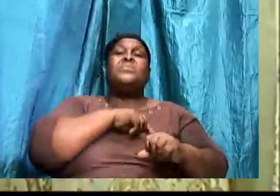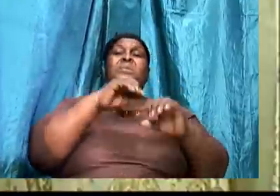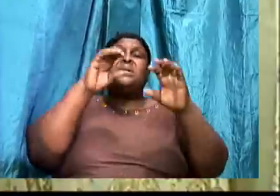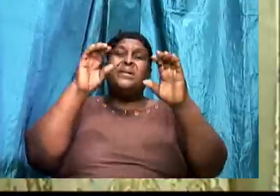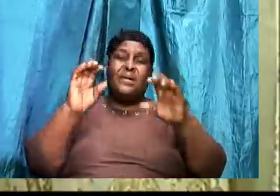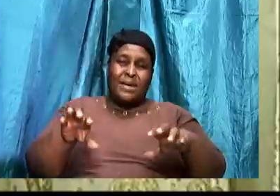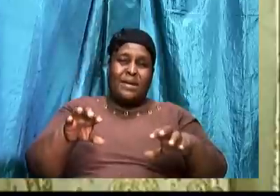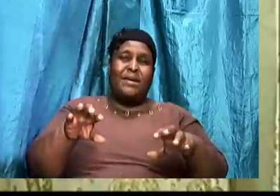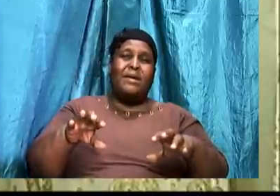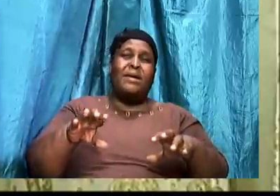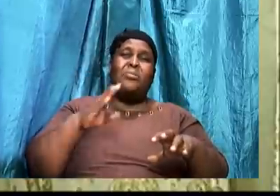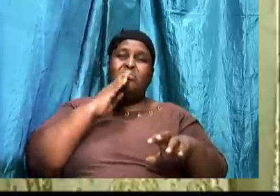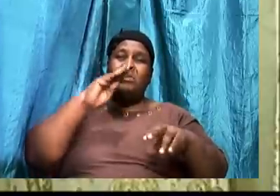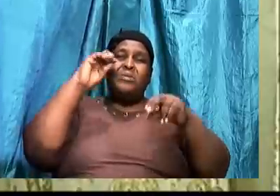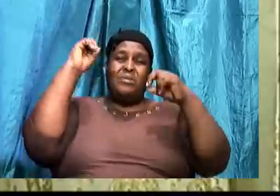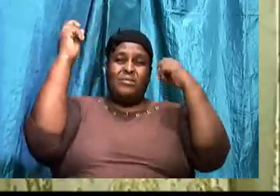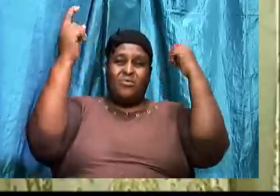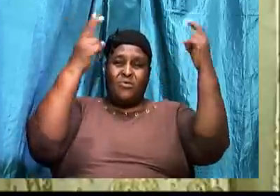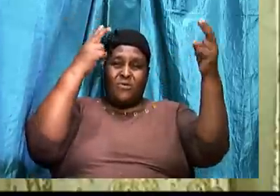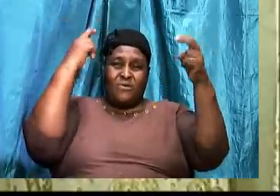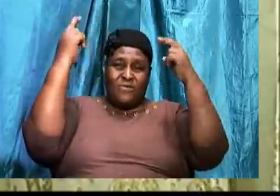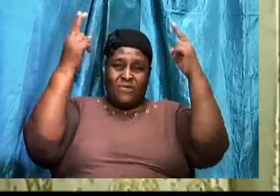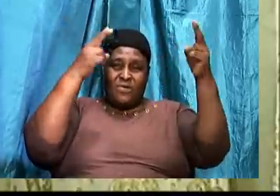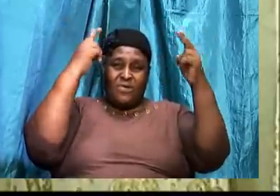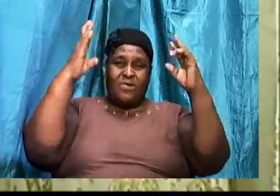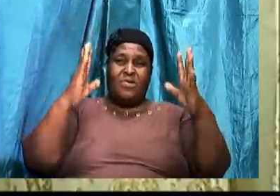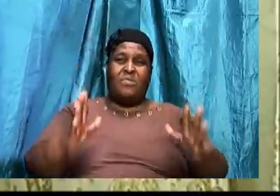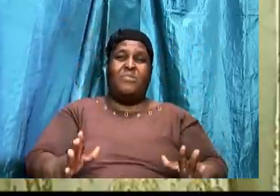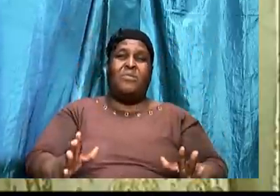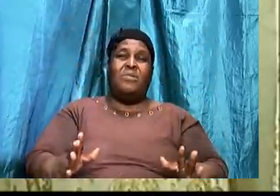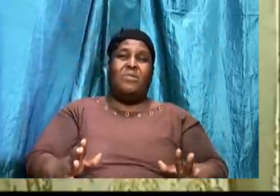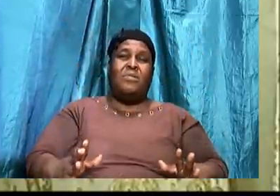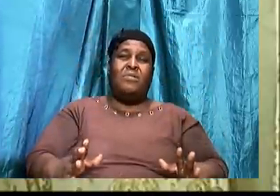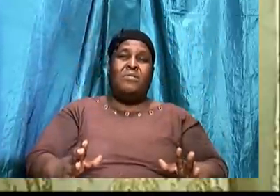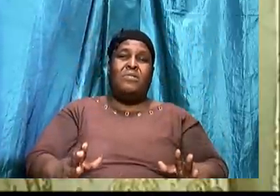overcome the adversary.